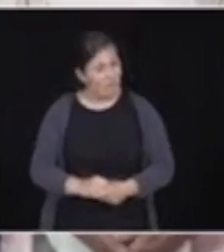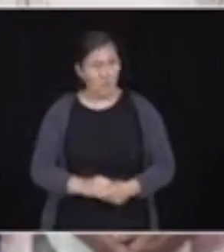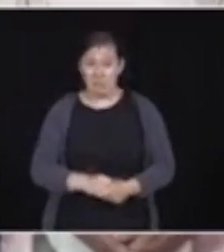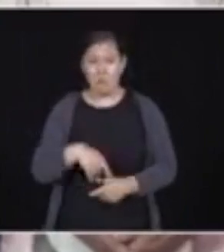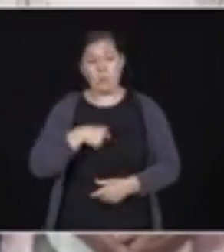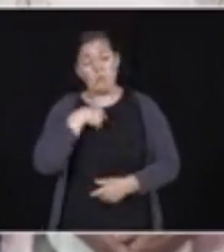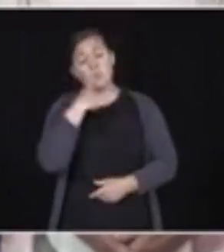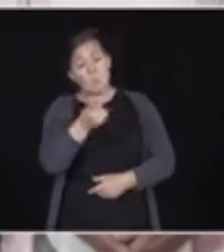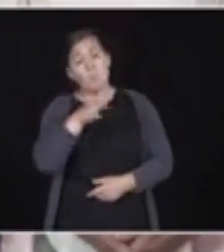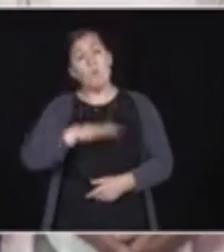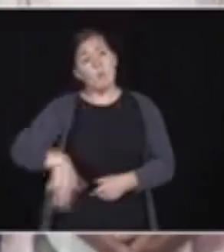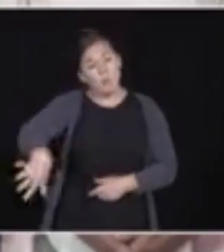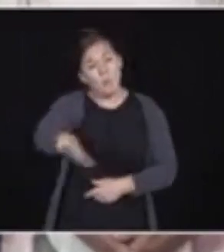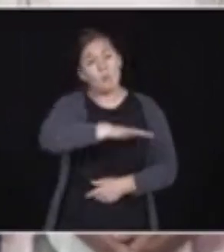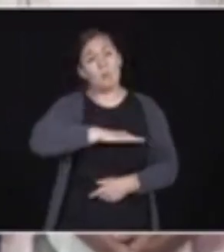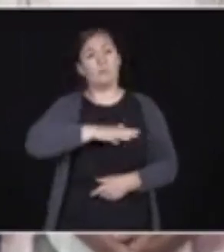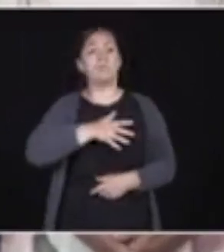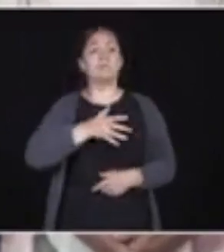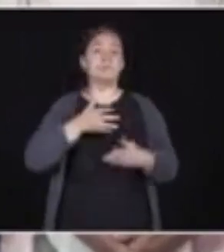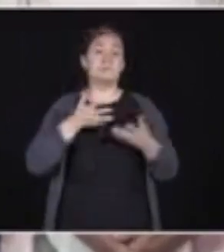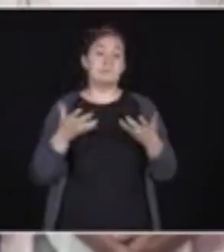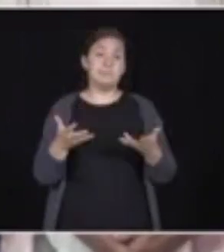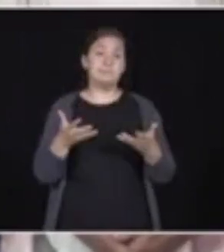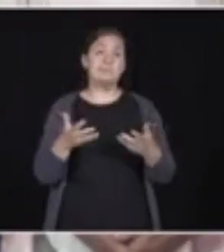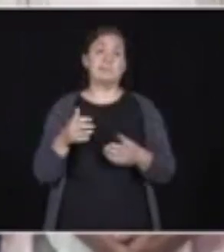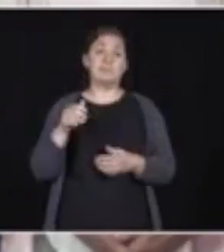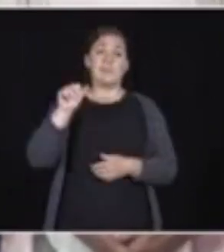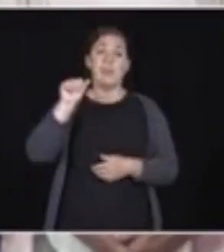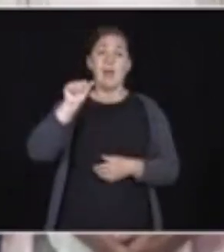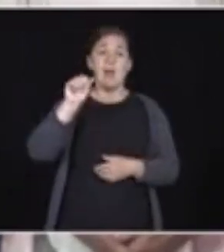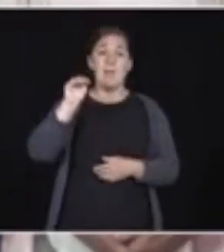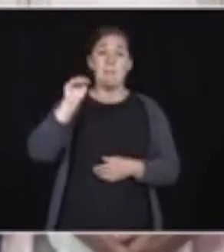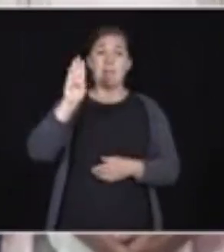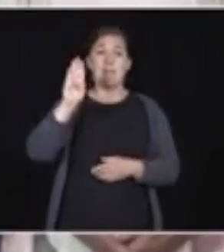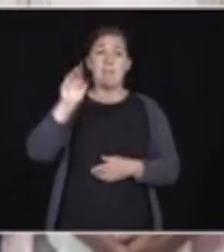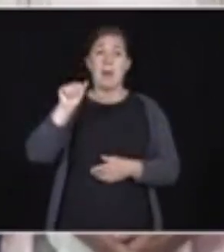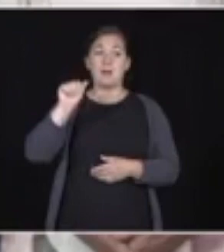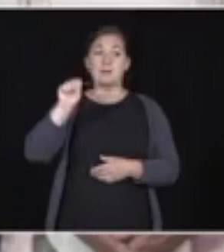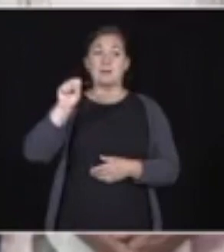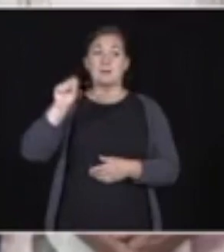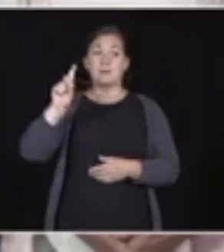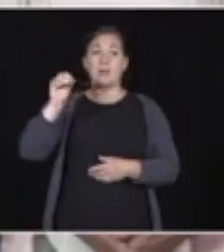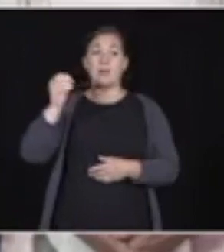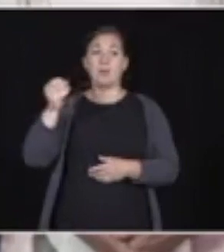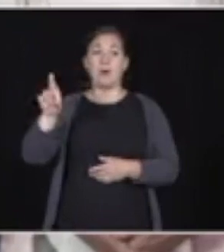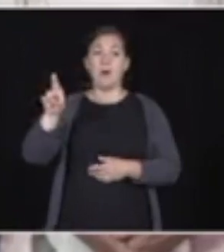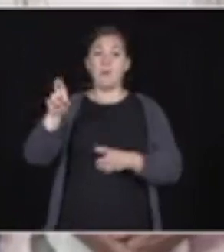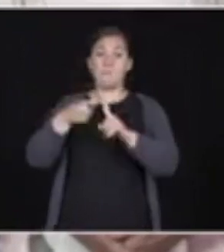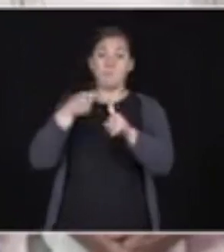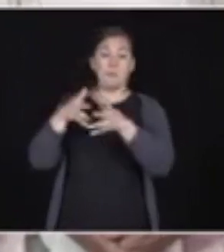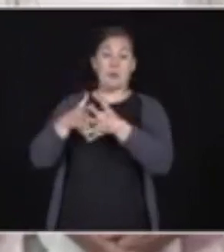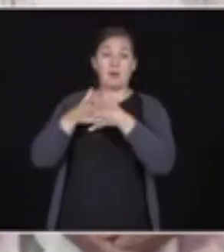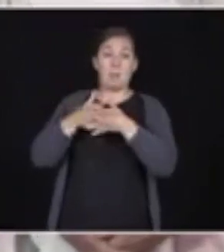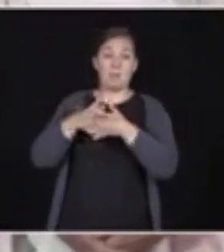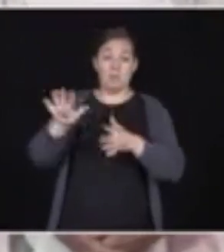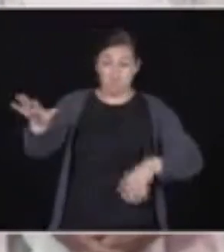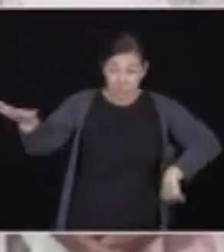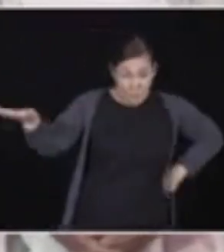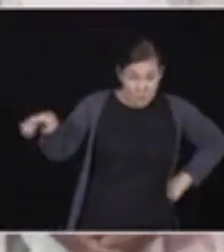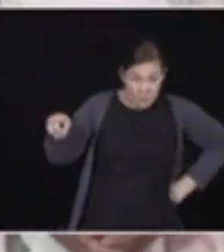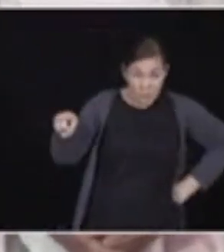Lighthizer too, when I spoke to him and he said they are going to be putting these tariffs on. And I have a great deal of respect for